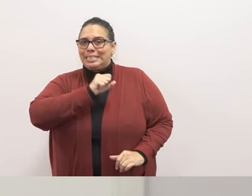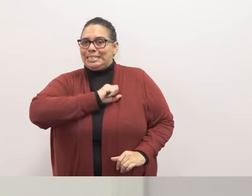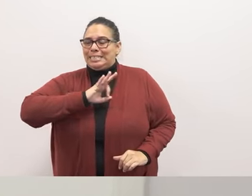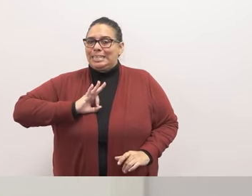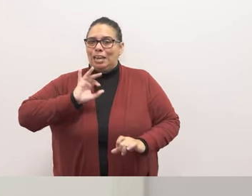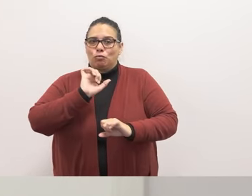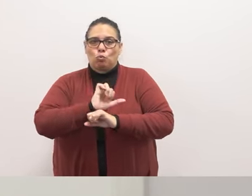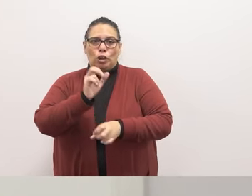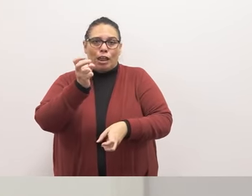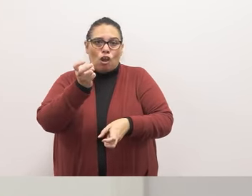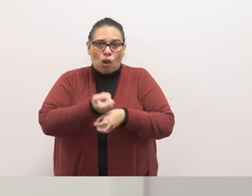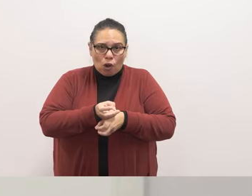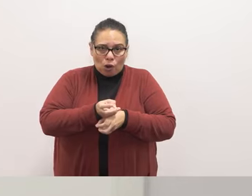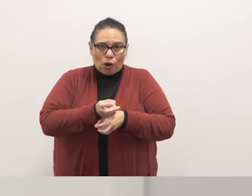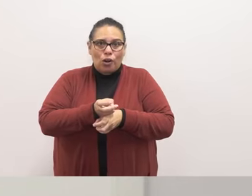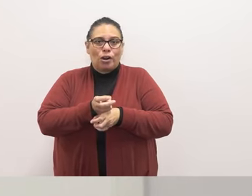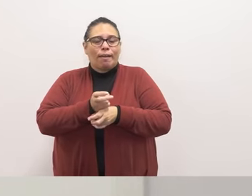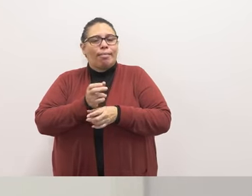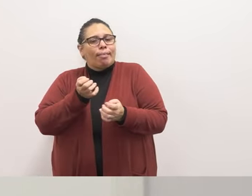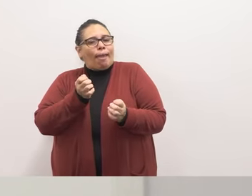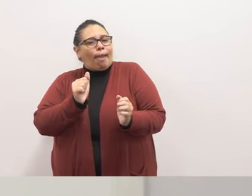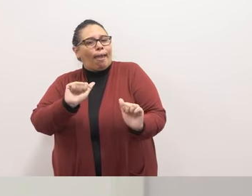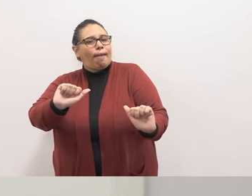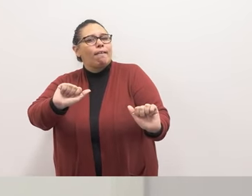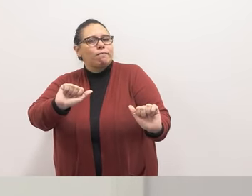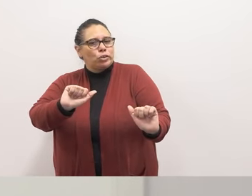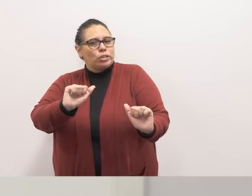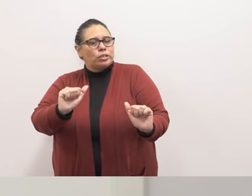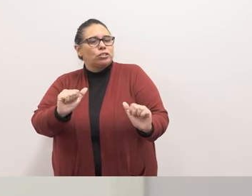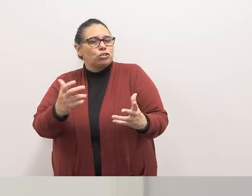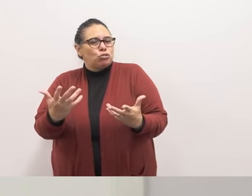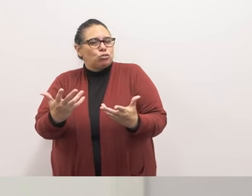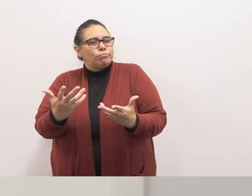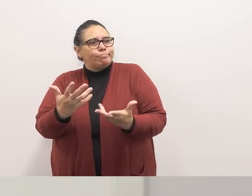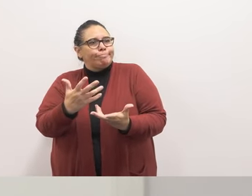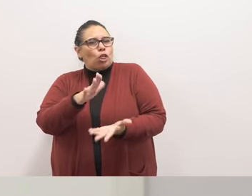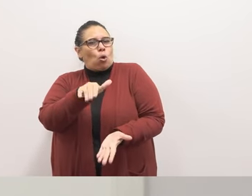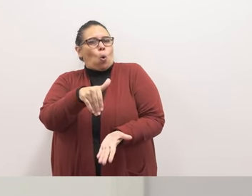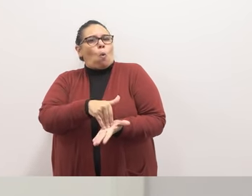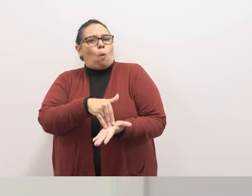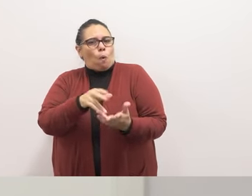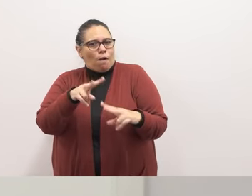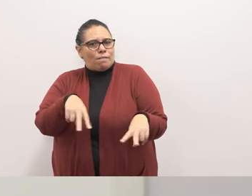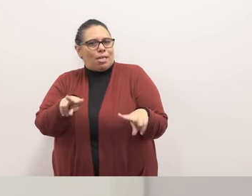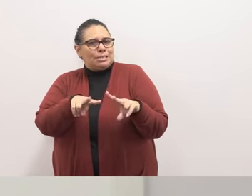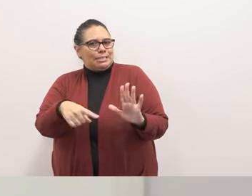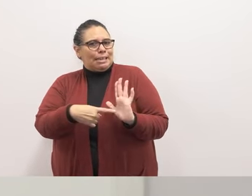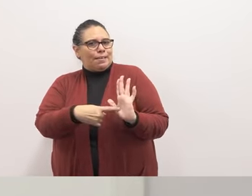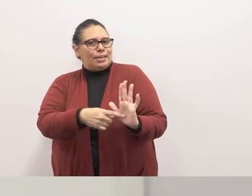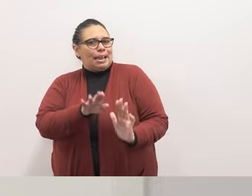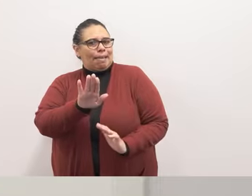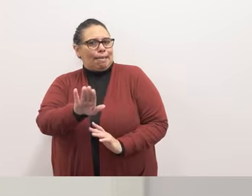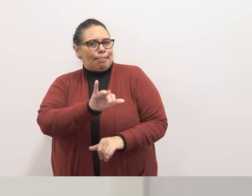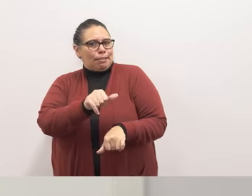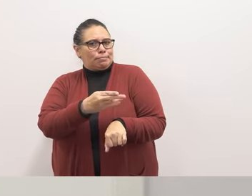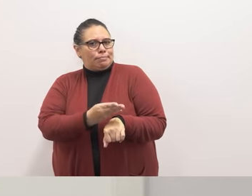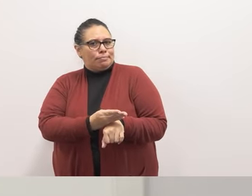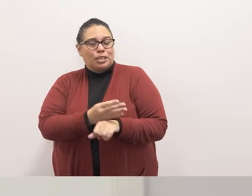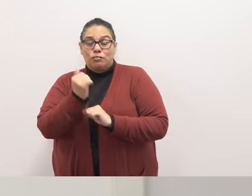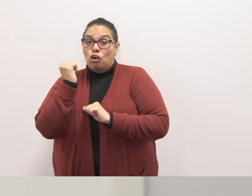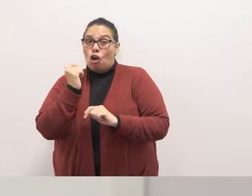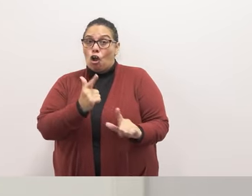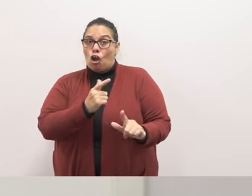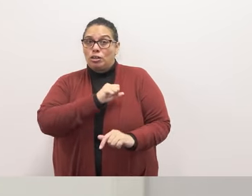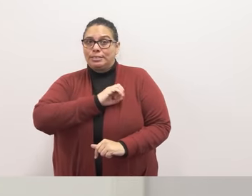hard in their efforts to embrace the core values and to demonstrate them out in their positions so and that is for all staff